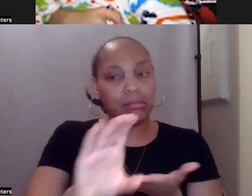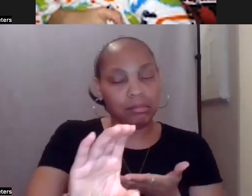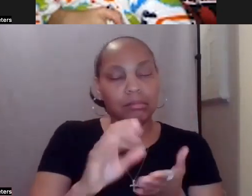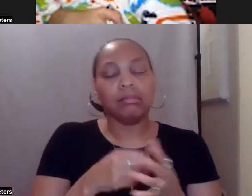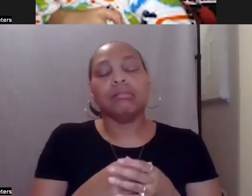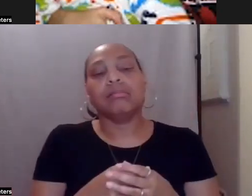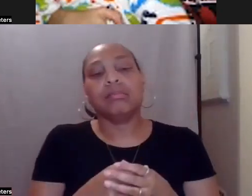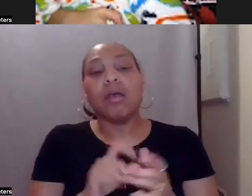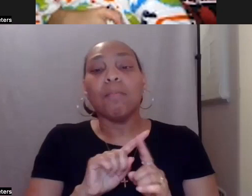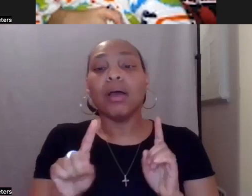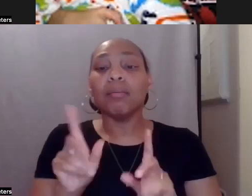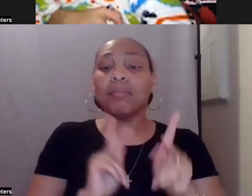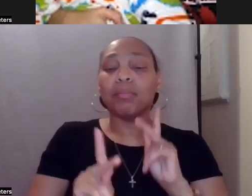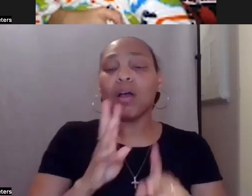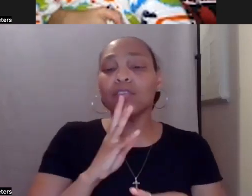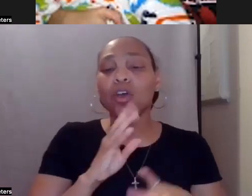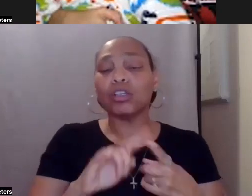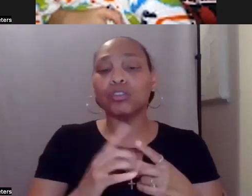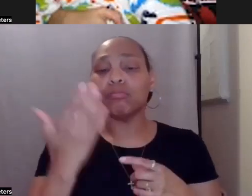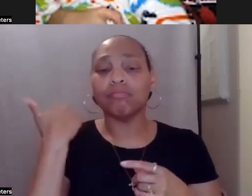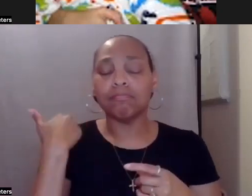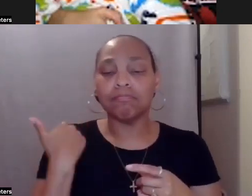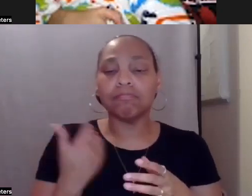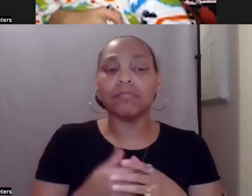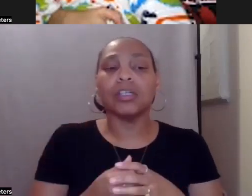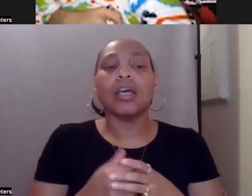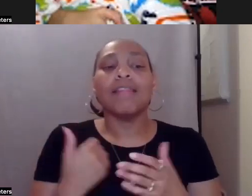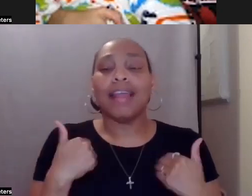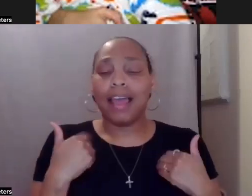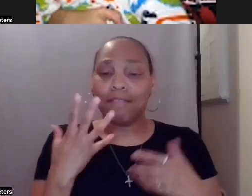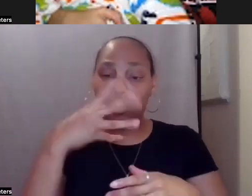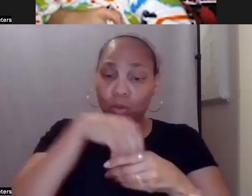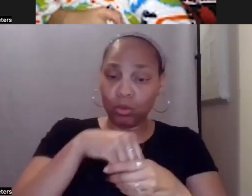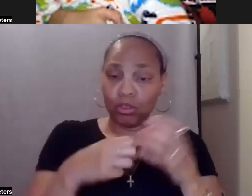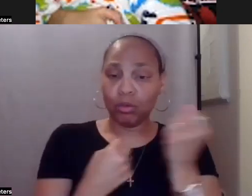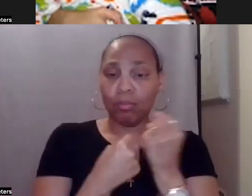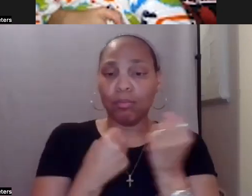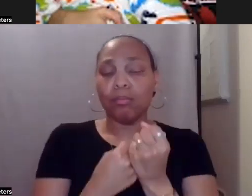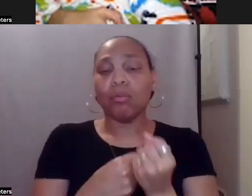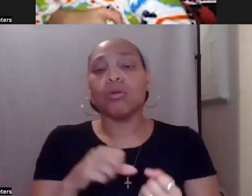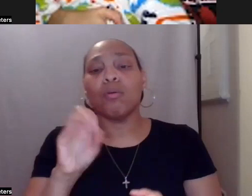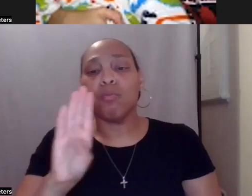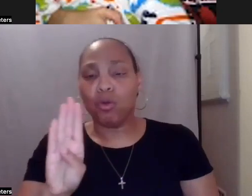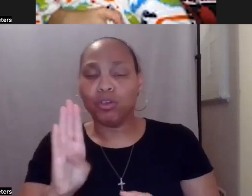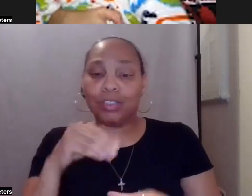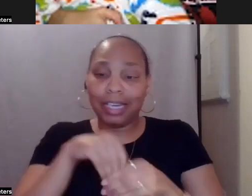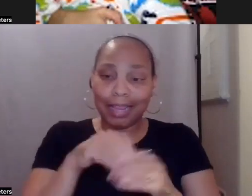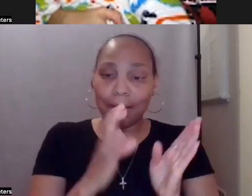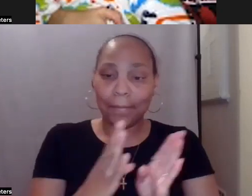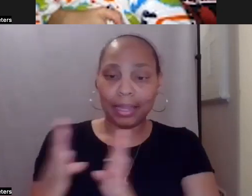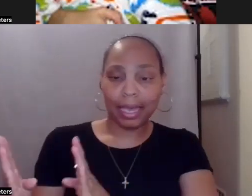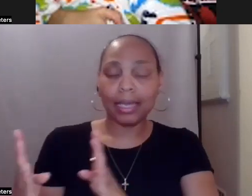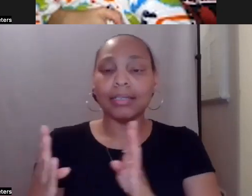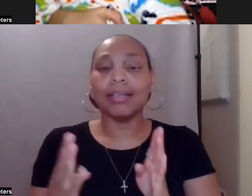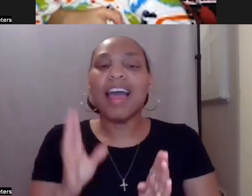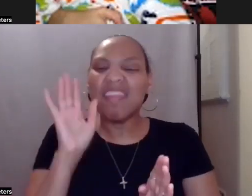I've spoken with that have, have, have, have included support brokering in their plans, that's what's